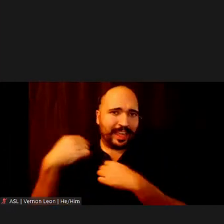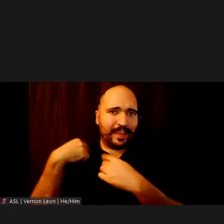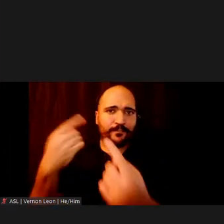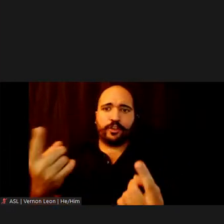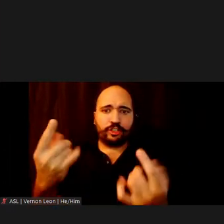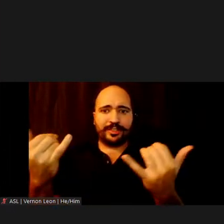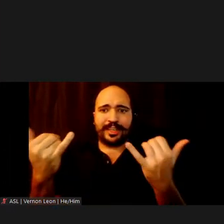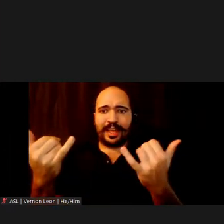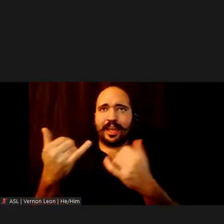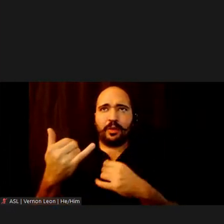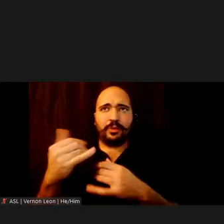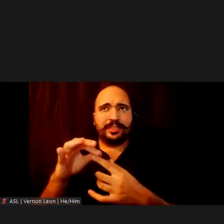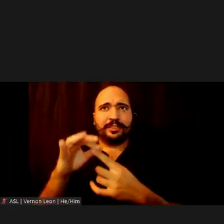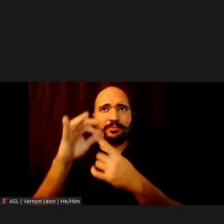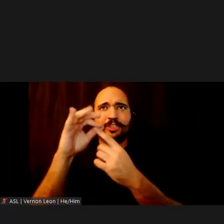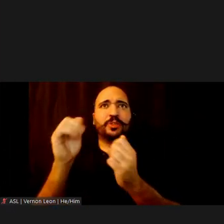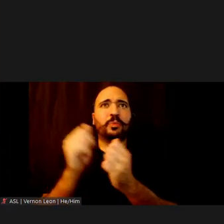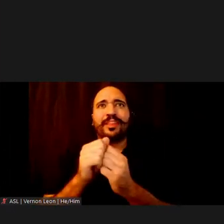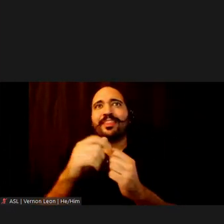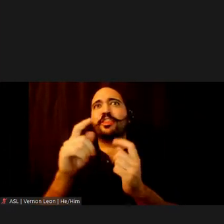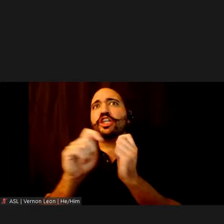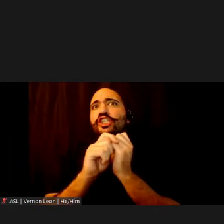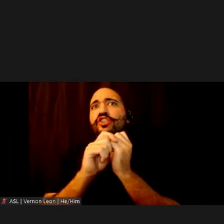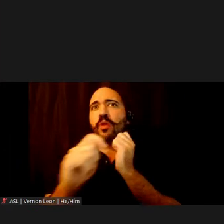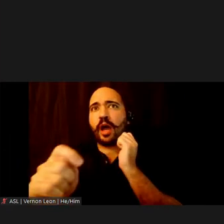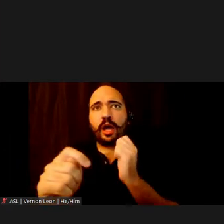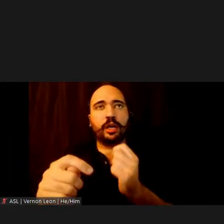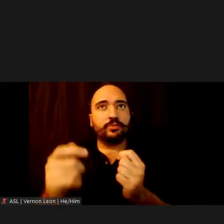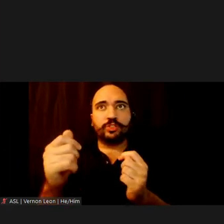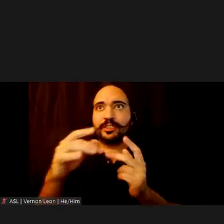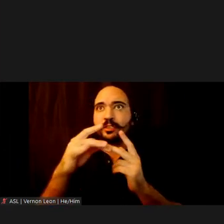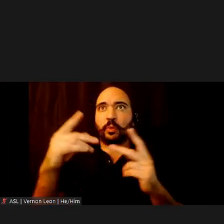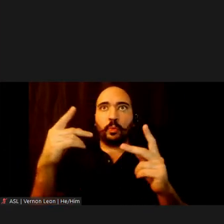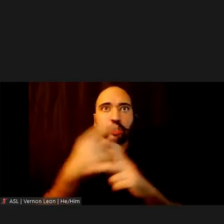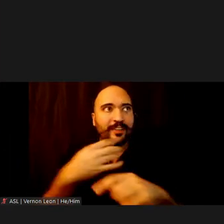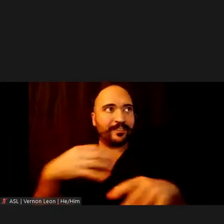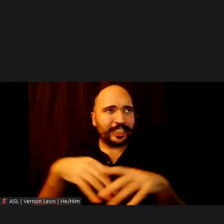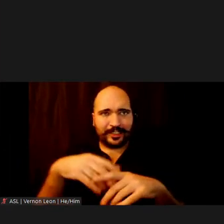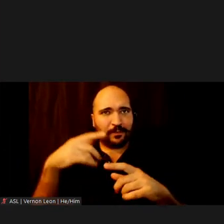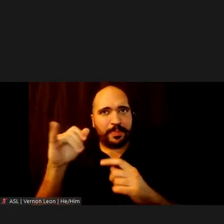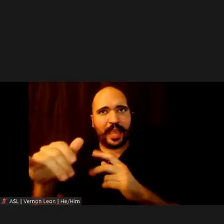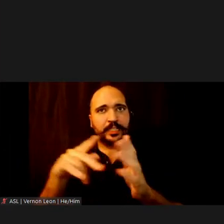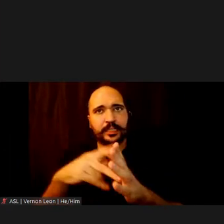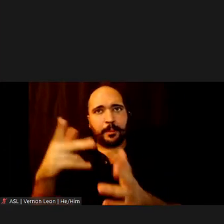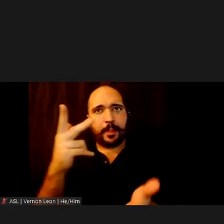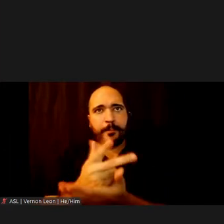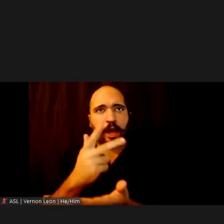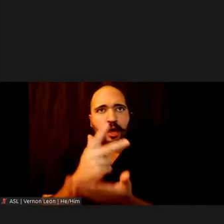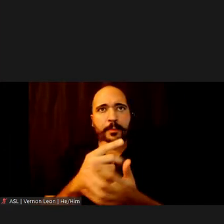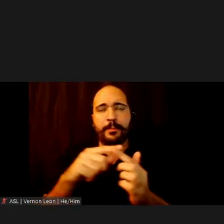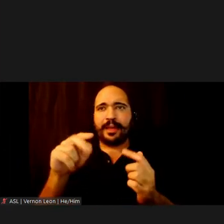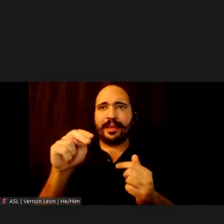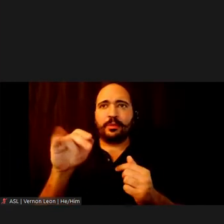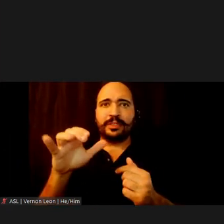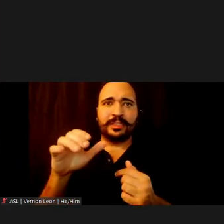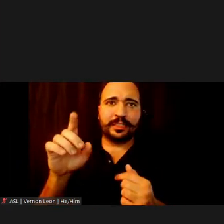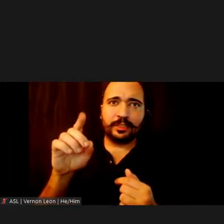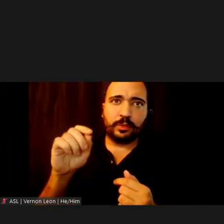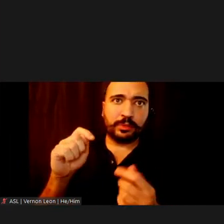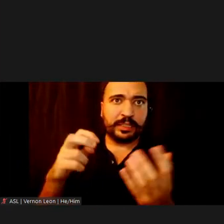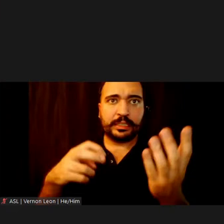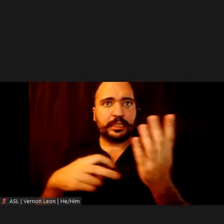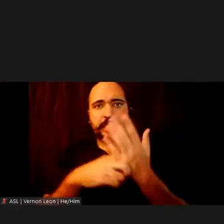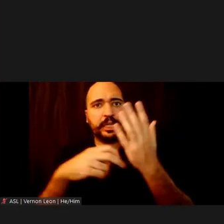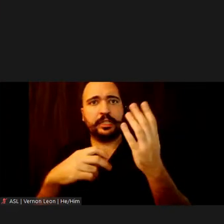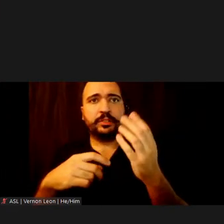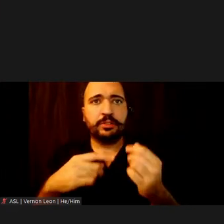especially with the commercial trucks, which is a leading factor of the congestion. Yet the NYC DOT ticket agents